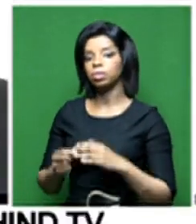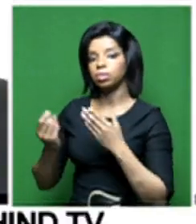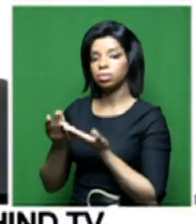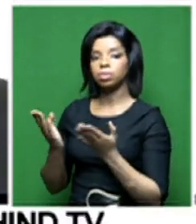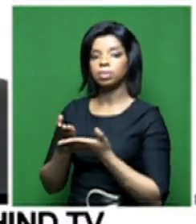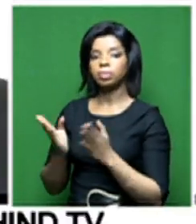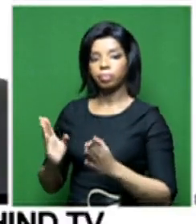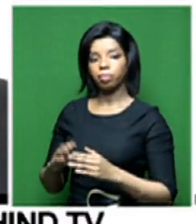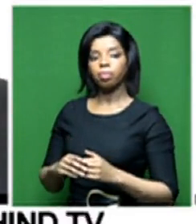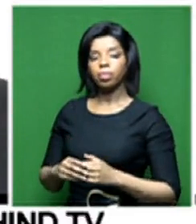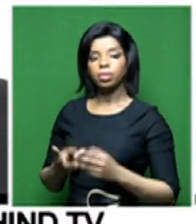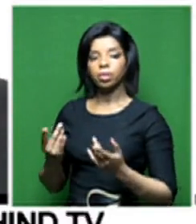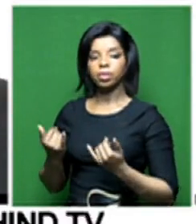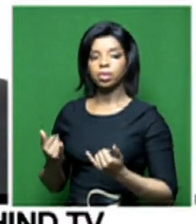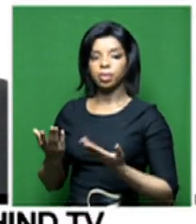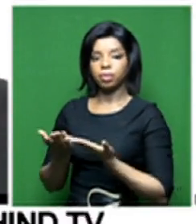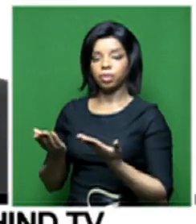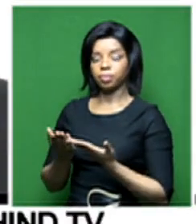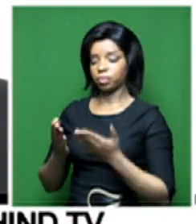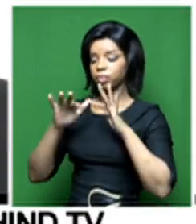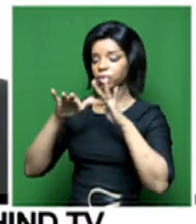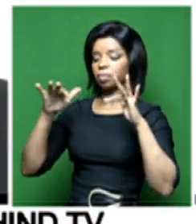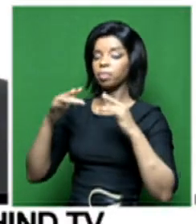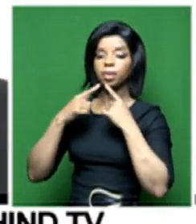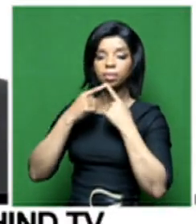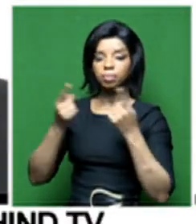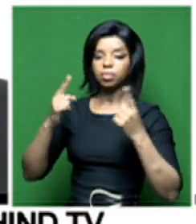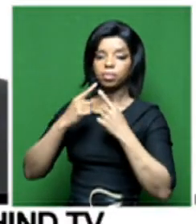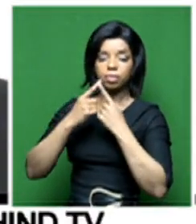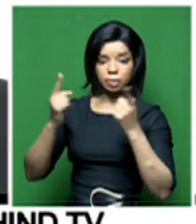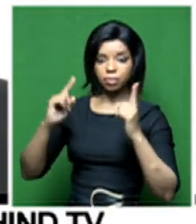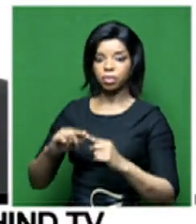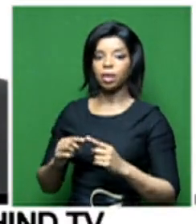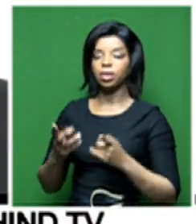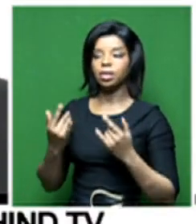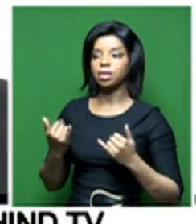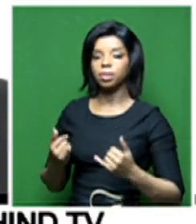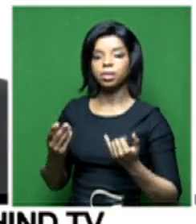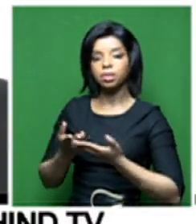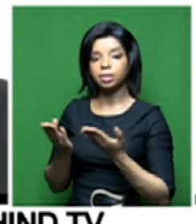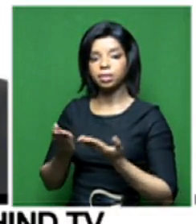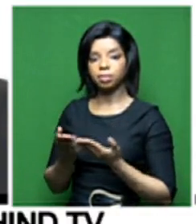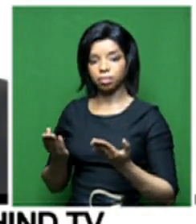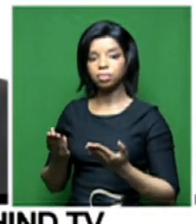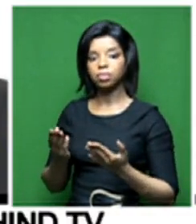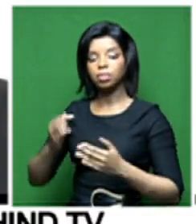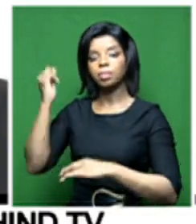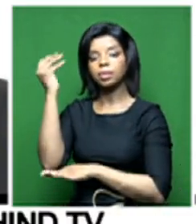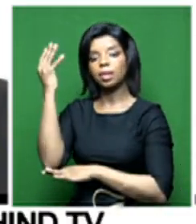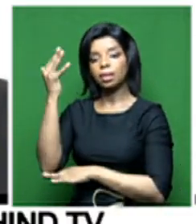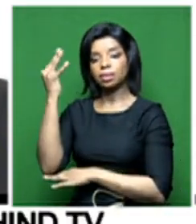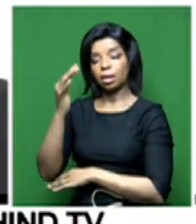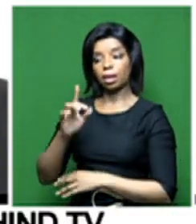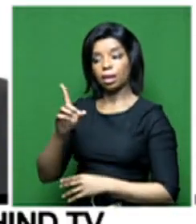the public speaking, is talking to the fact that the TV licenses, from what the presentation said